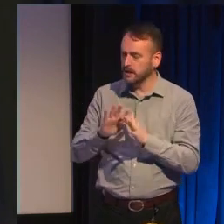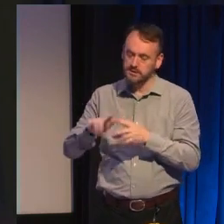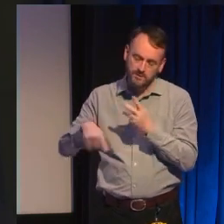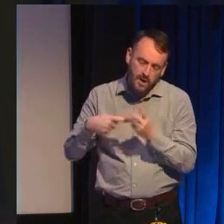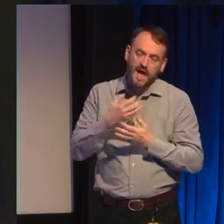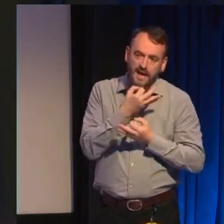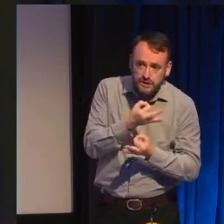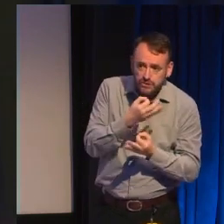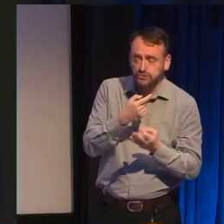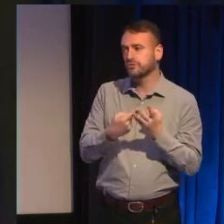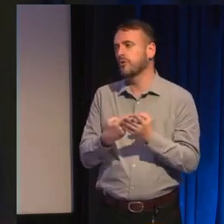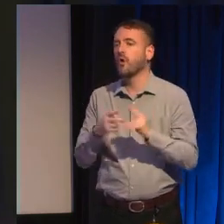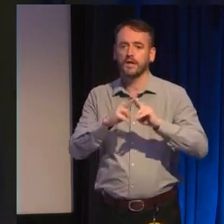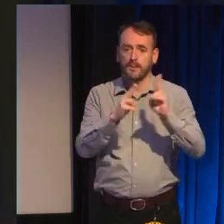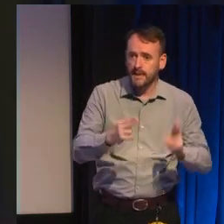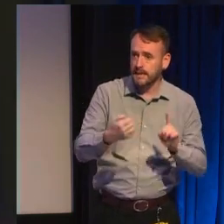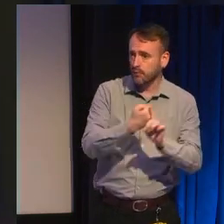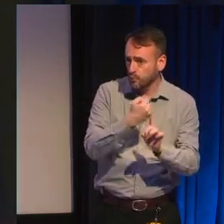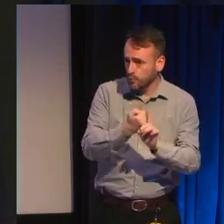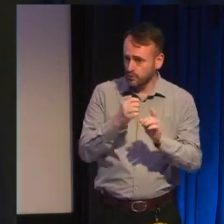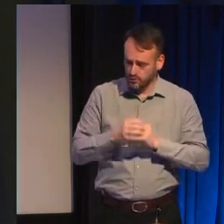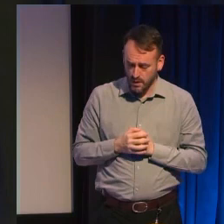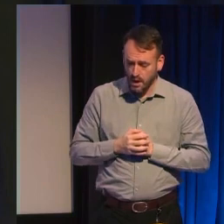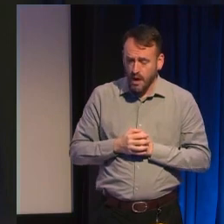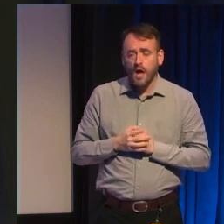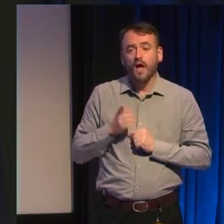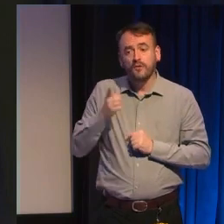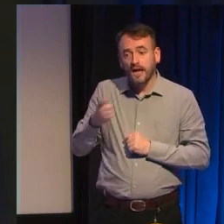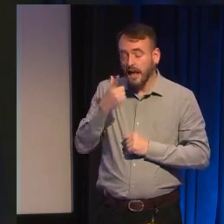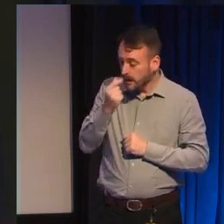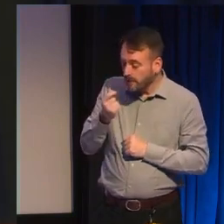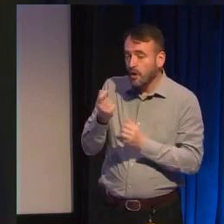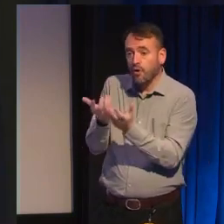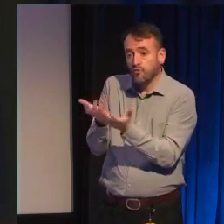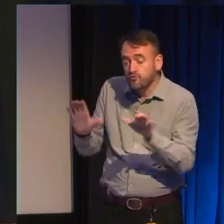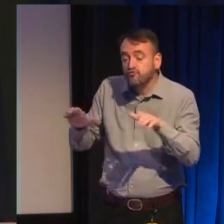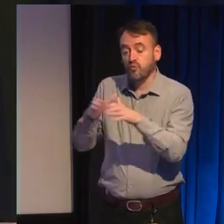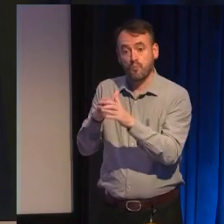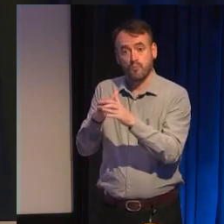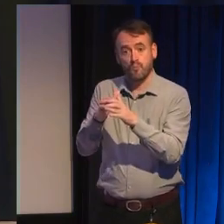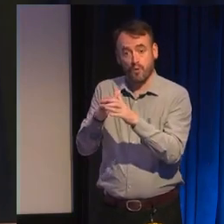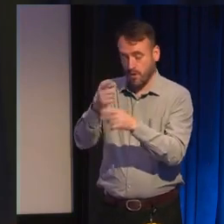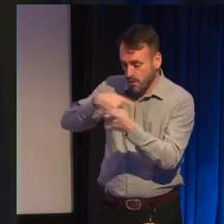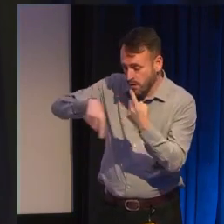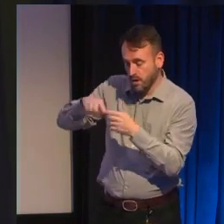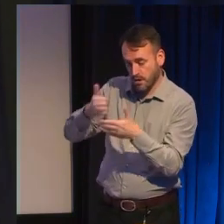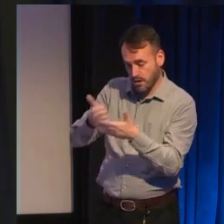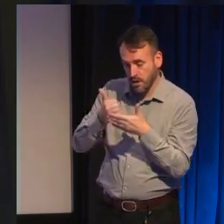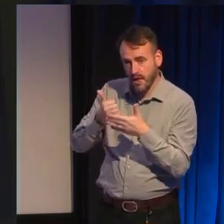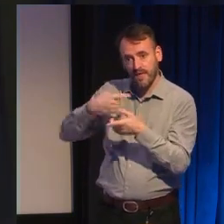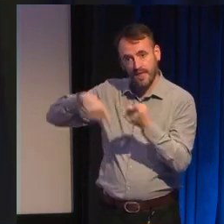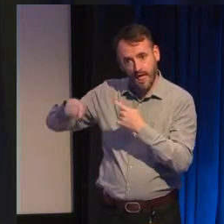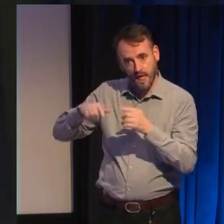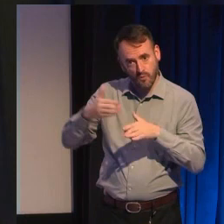multiple readers can work on a single project and each will view and comment on the work through that